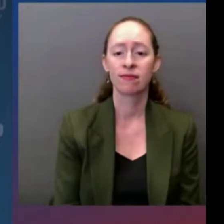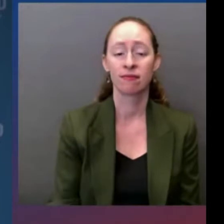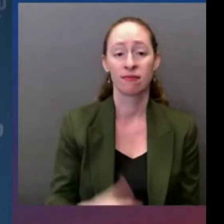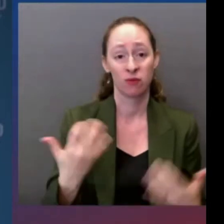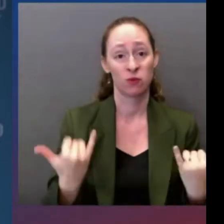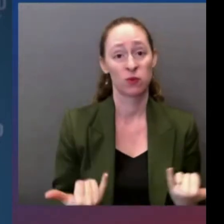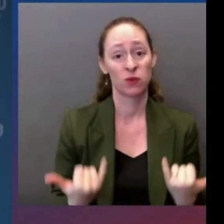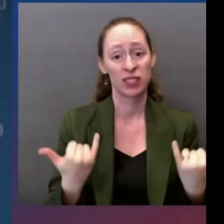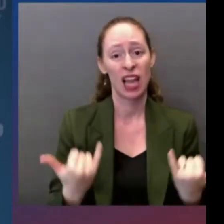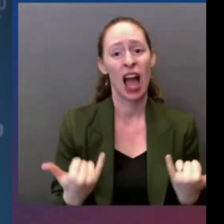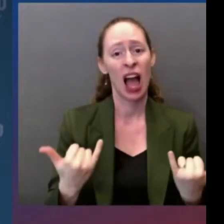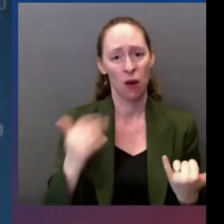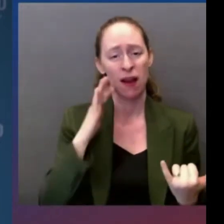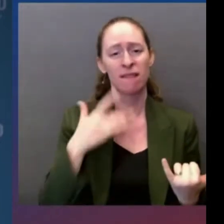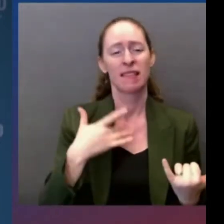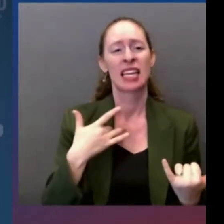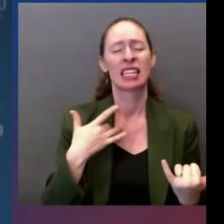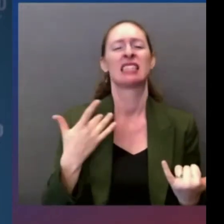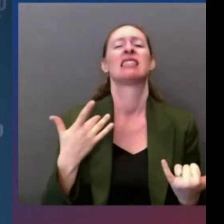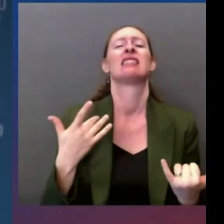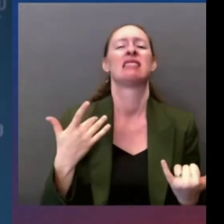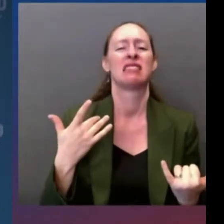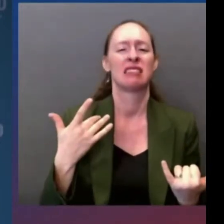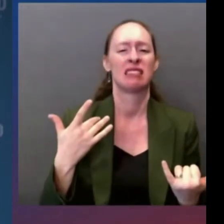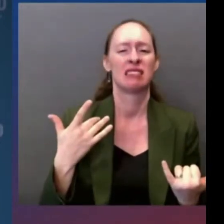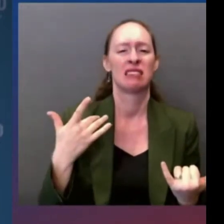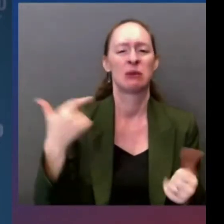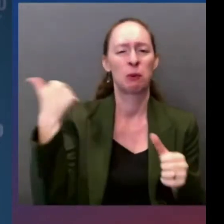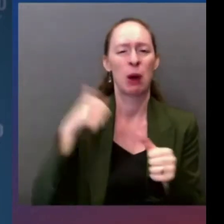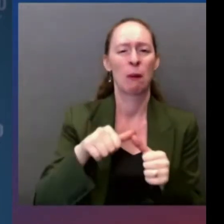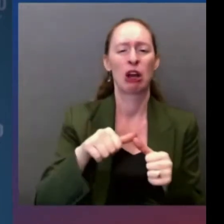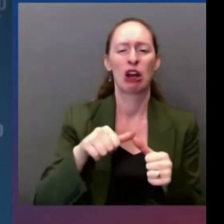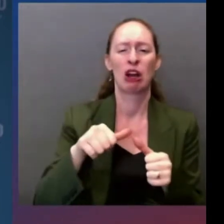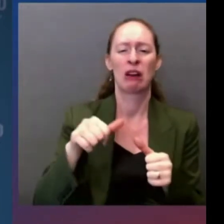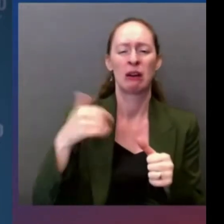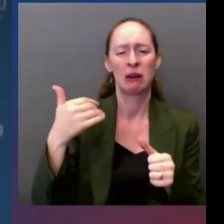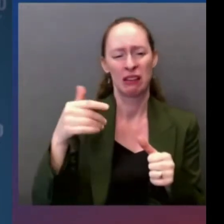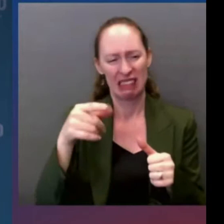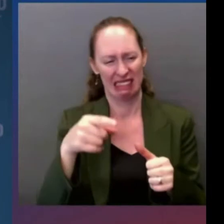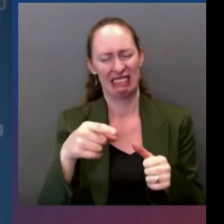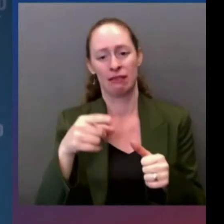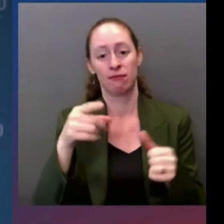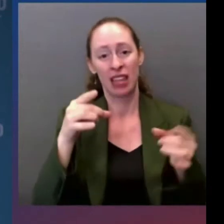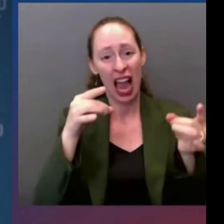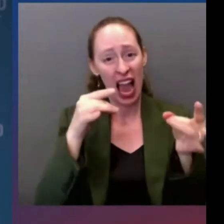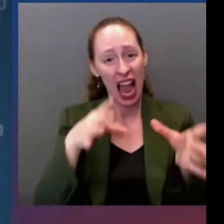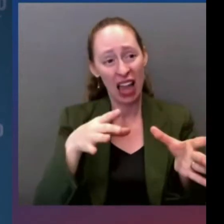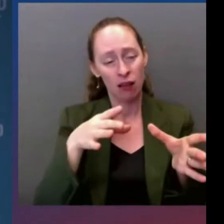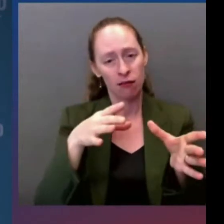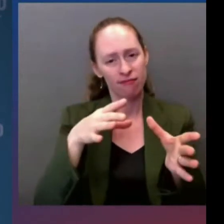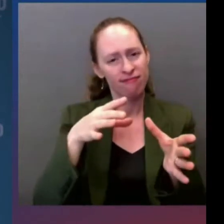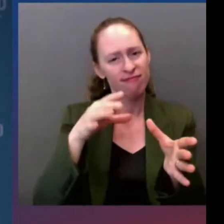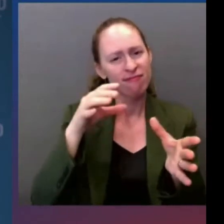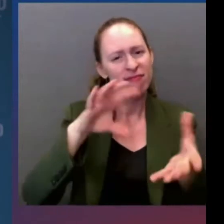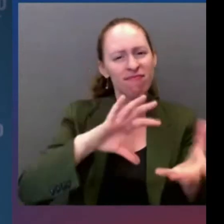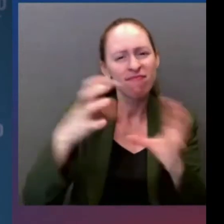communities. It sheds lives, and it leaves deep, tangled scars in its wake.